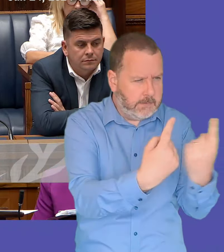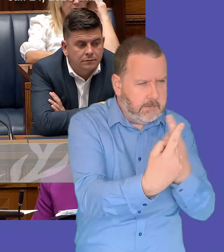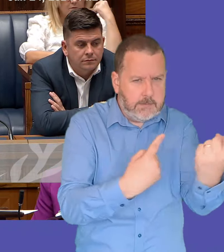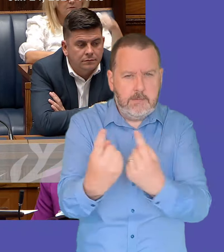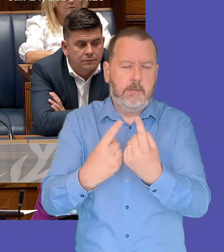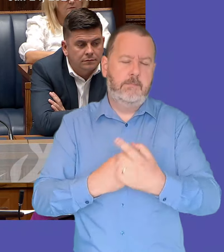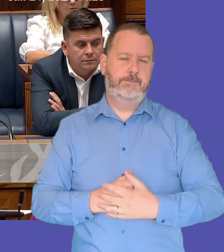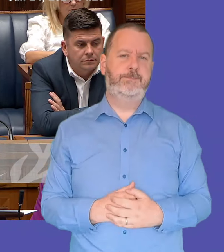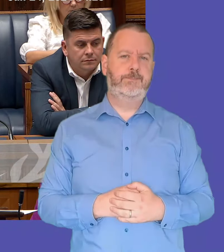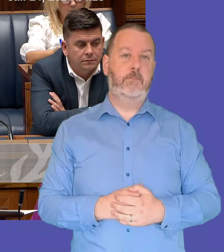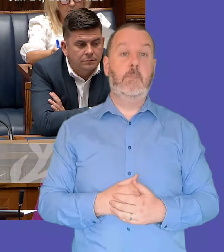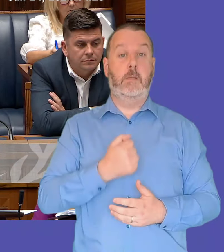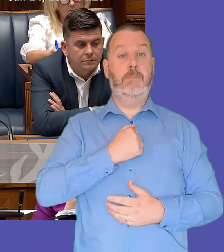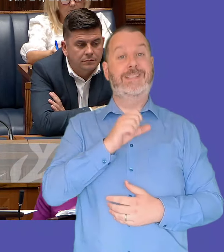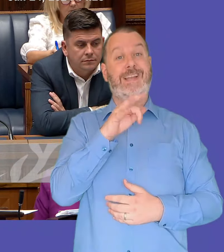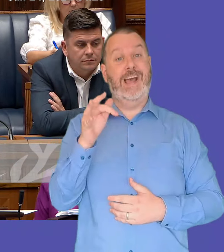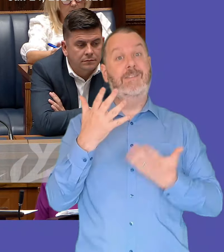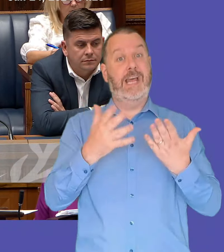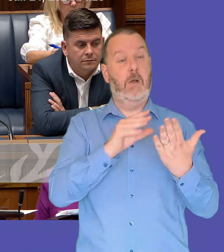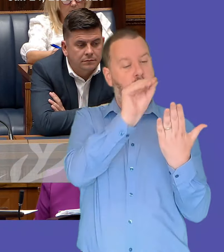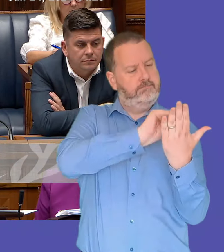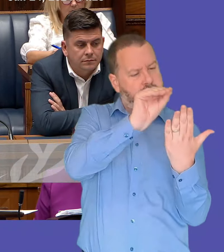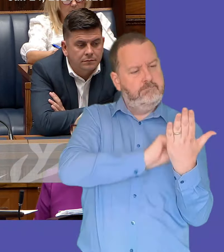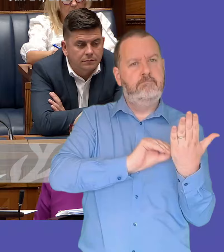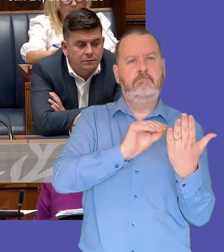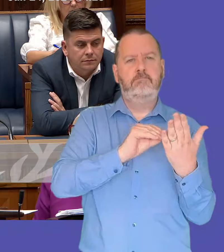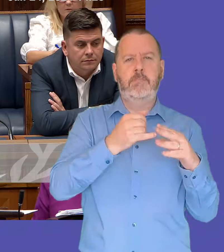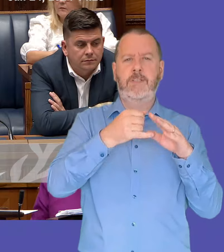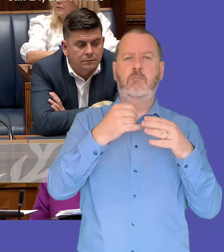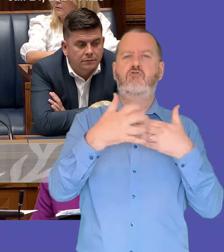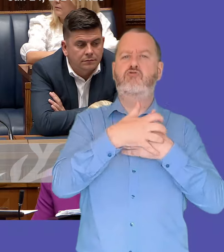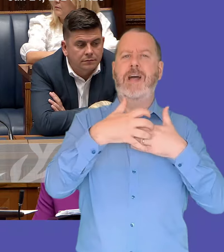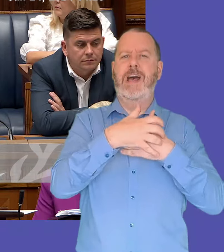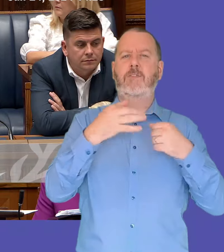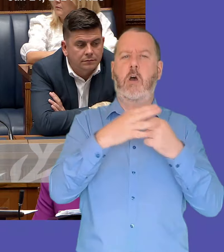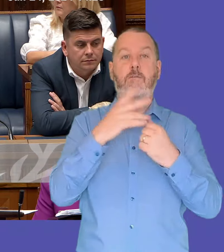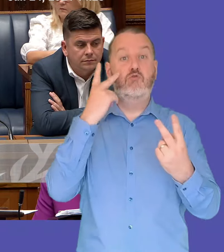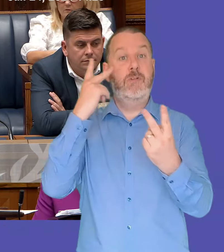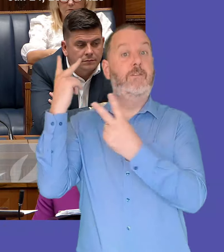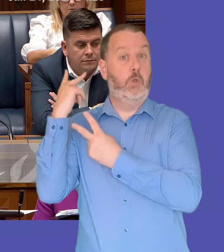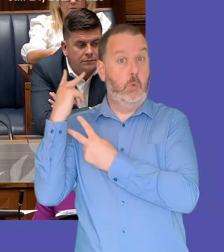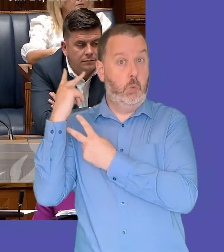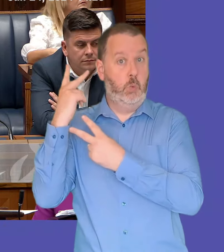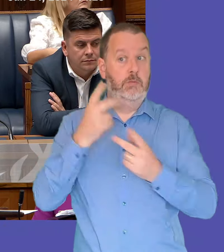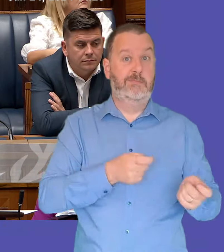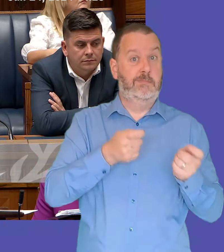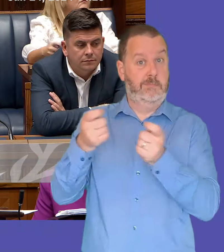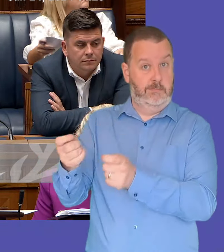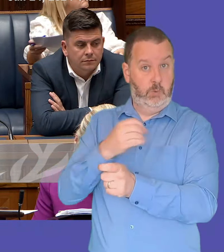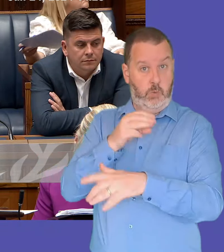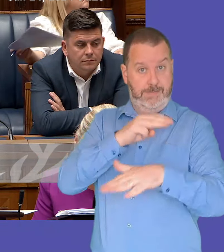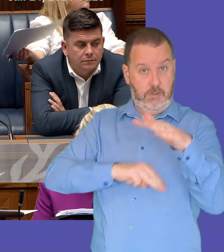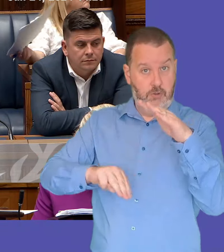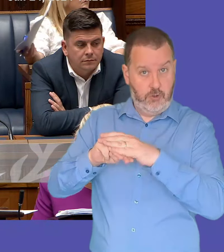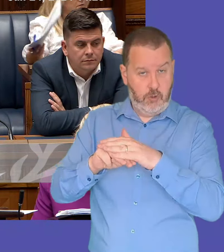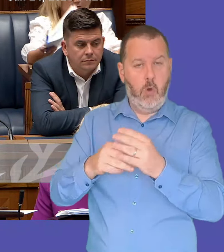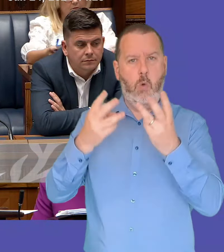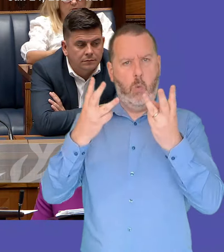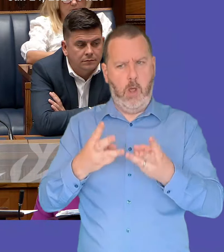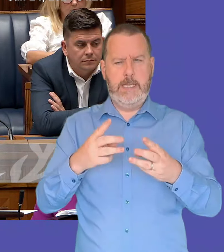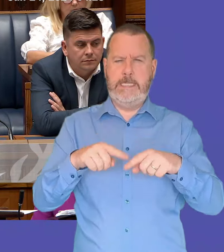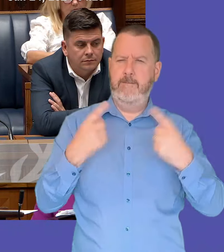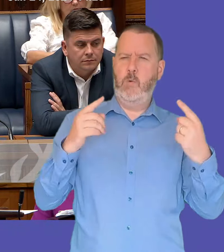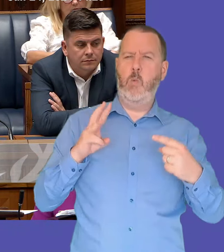are currently developing a final draft to the review for minister's consideration with the view uh to developing a refreshed approach to good